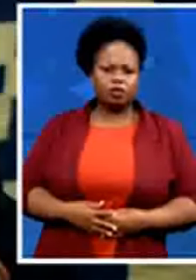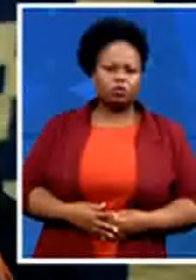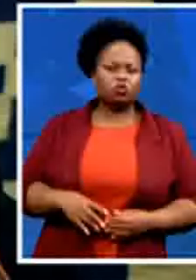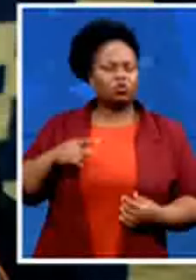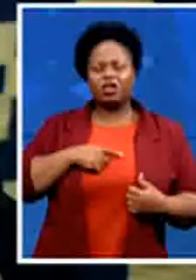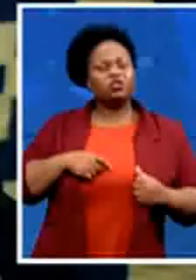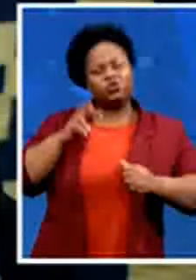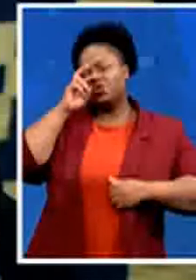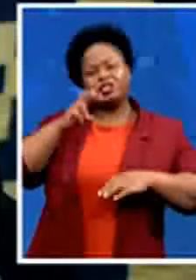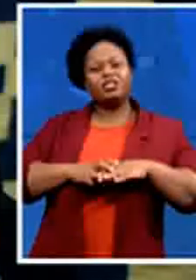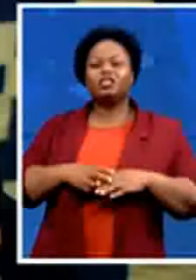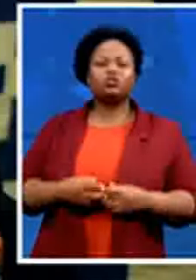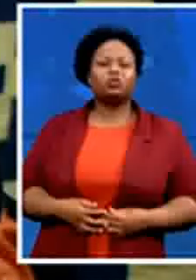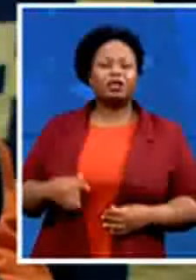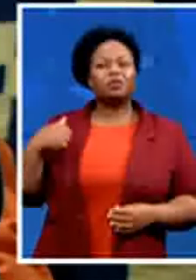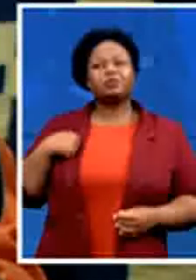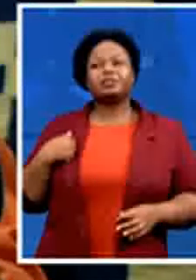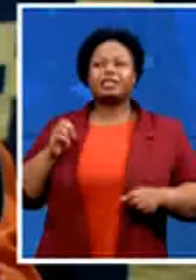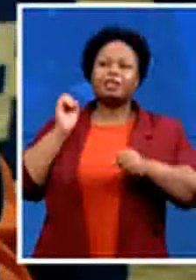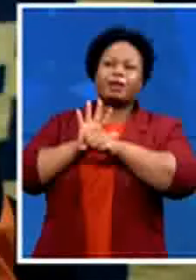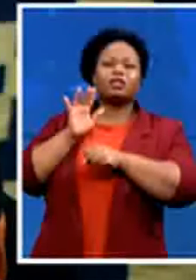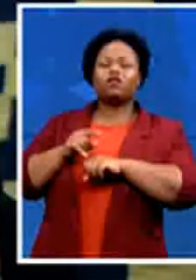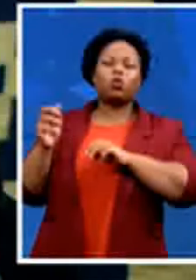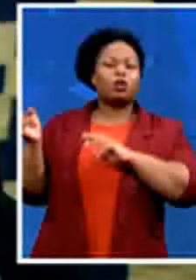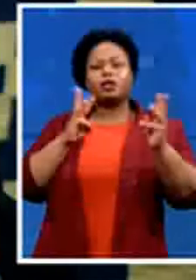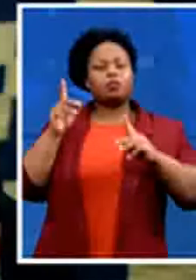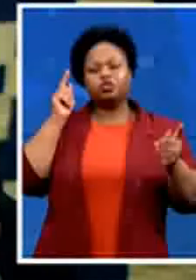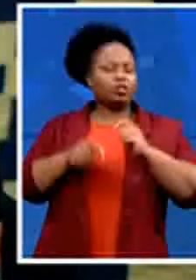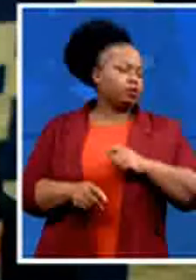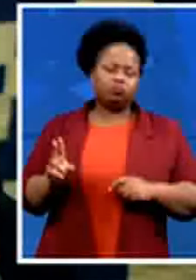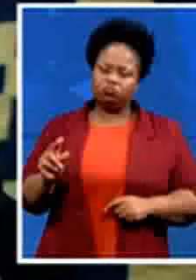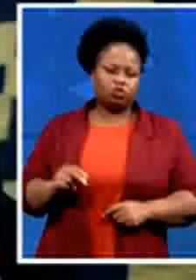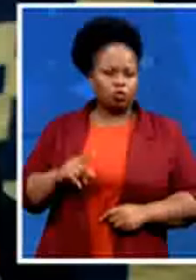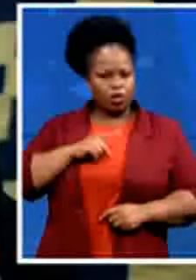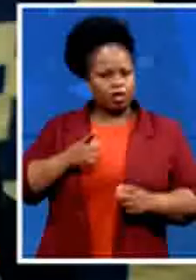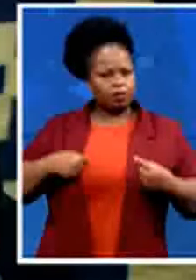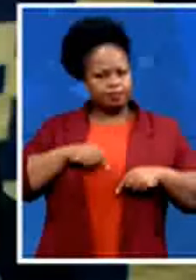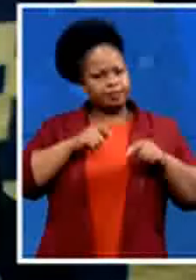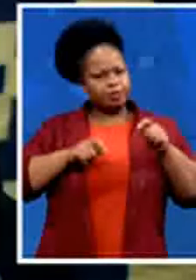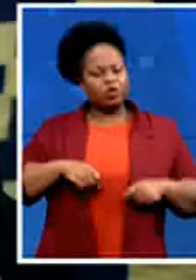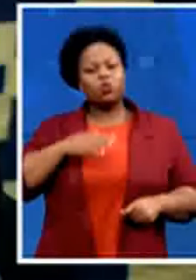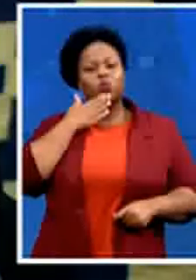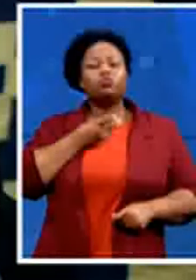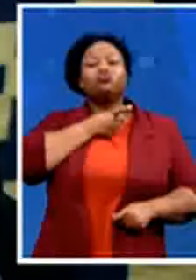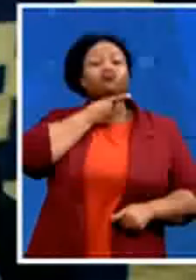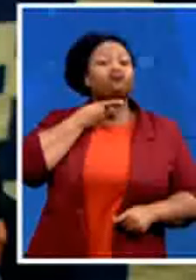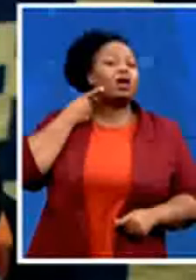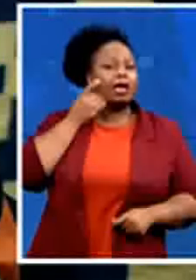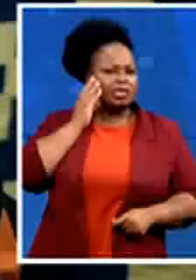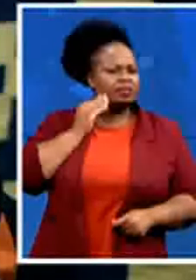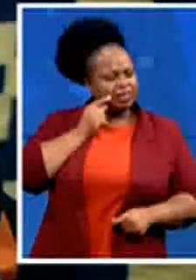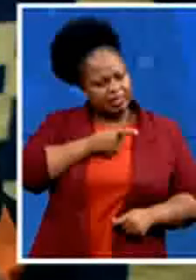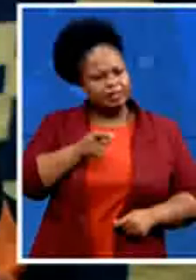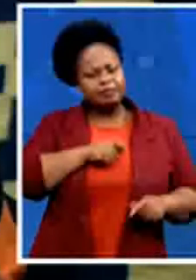impact of climate change it is our people are exposed to droughts and floods we've seen